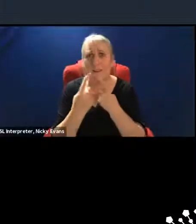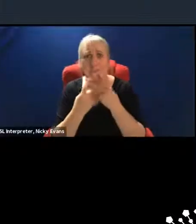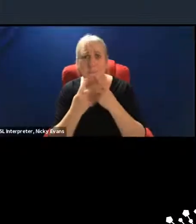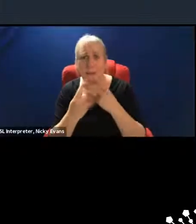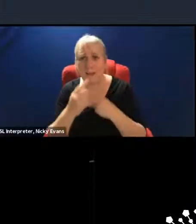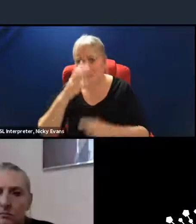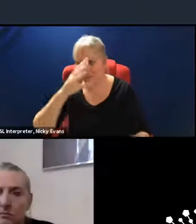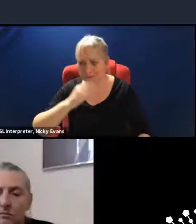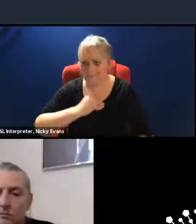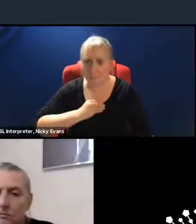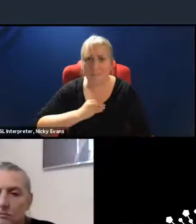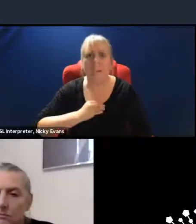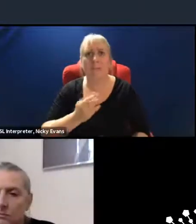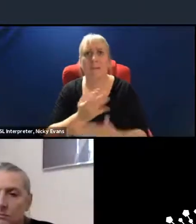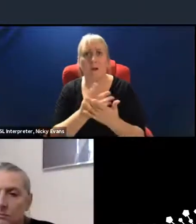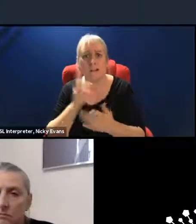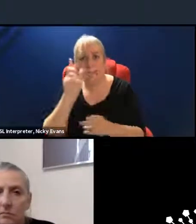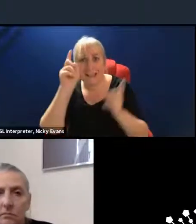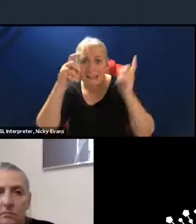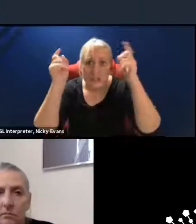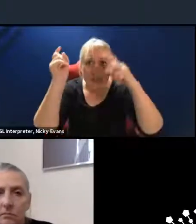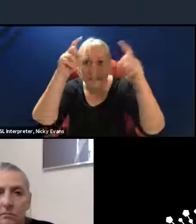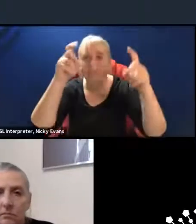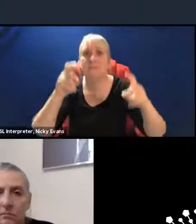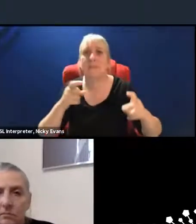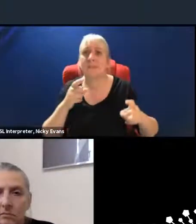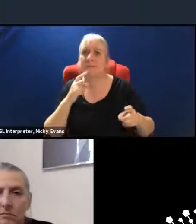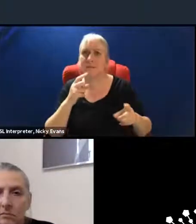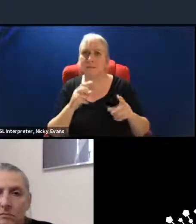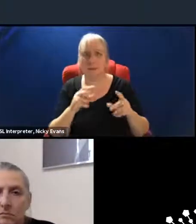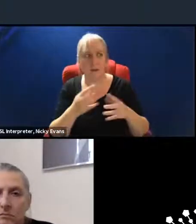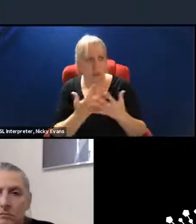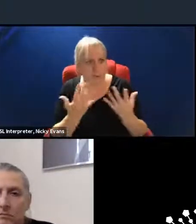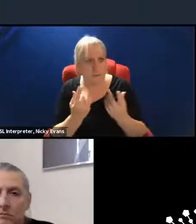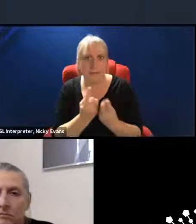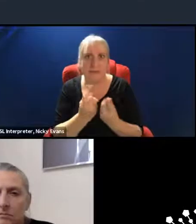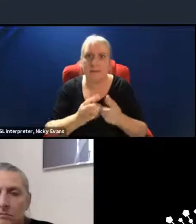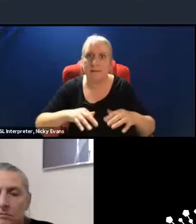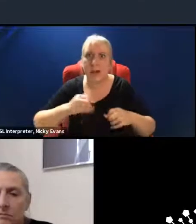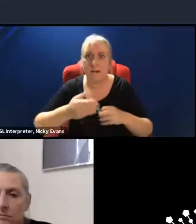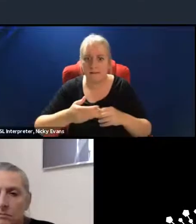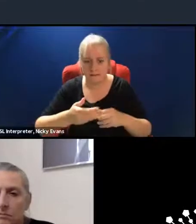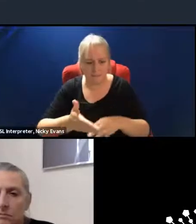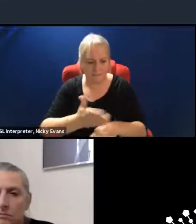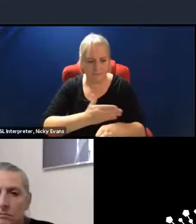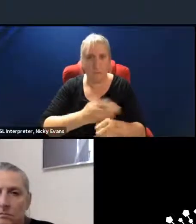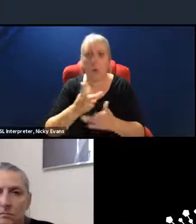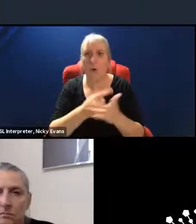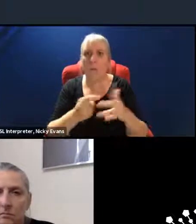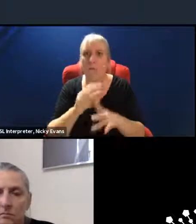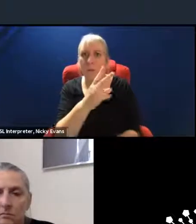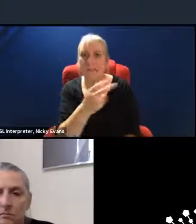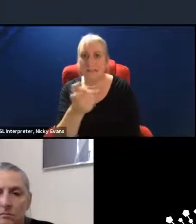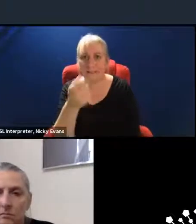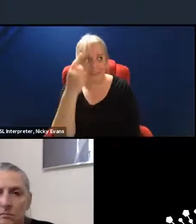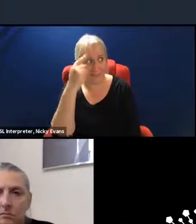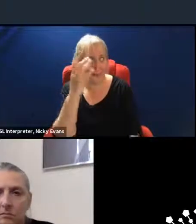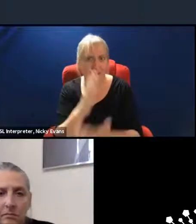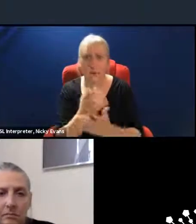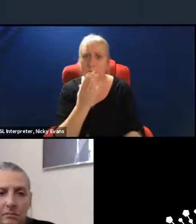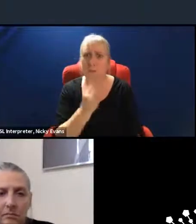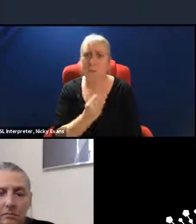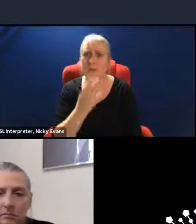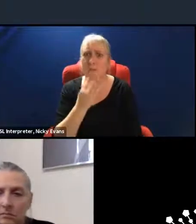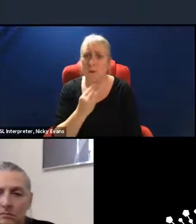going on and sort of starting all the time as well in the run up to COP26. And I think it's really useful for people to come here and get all these